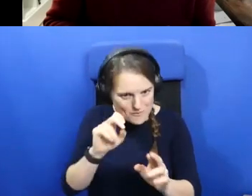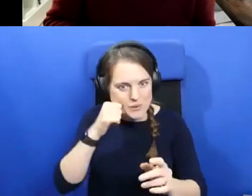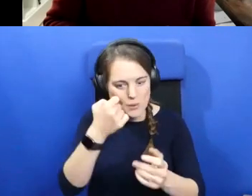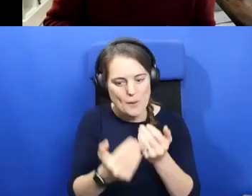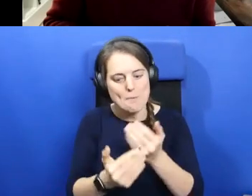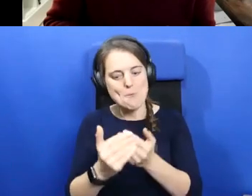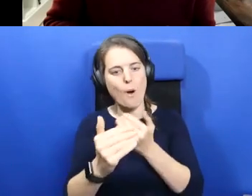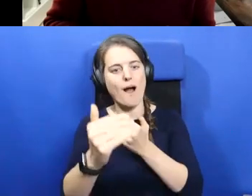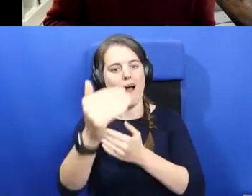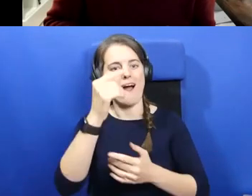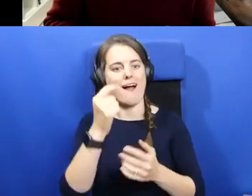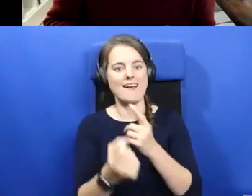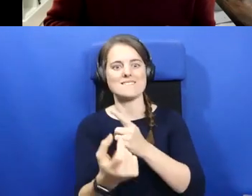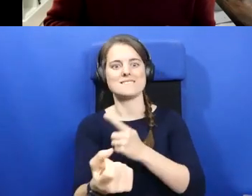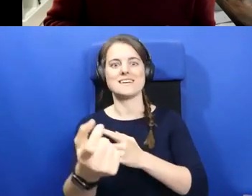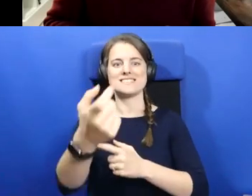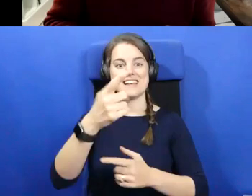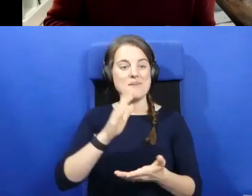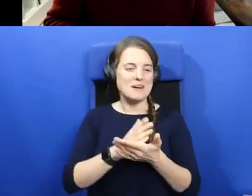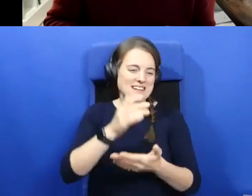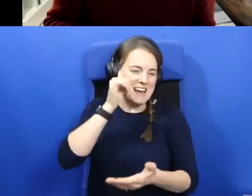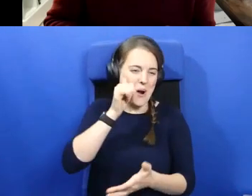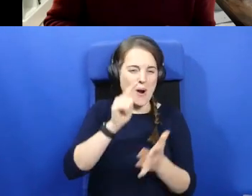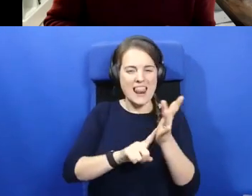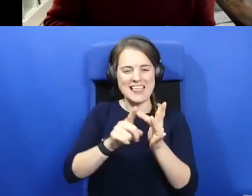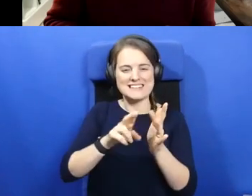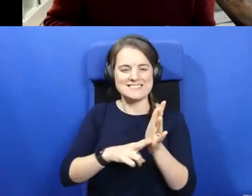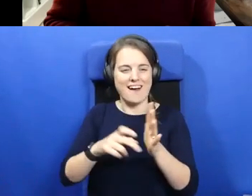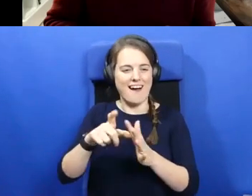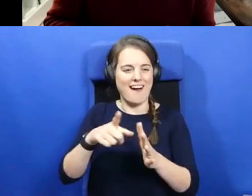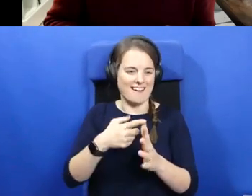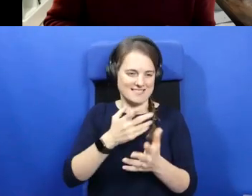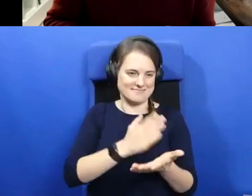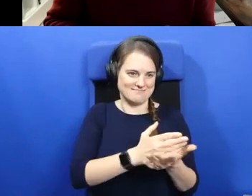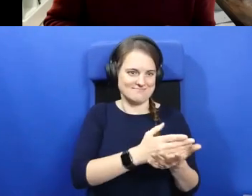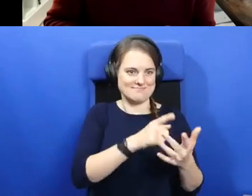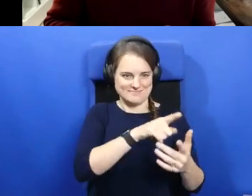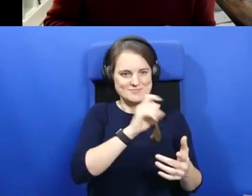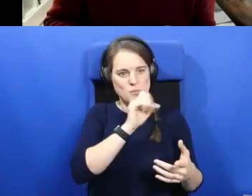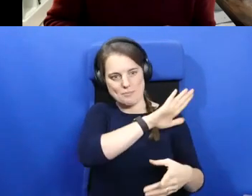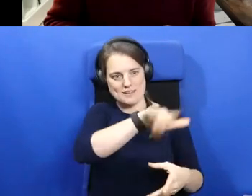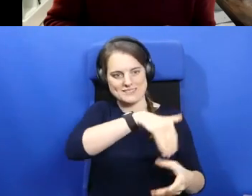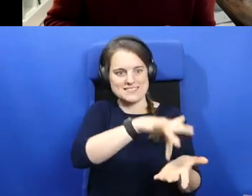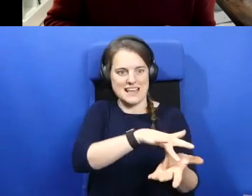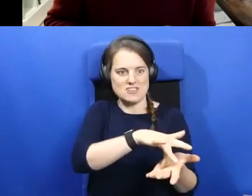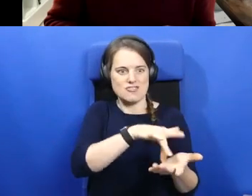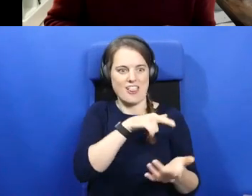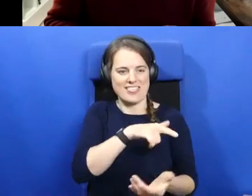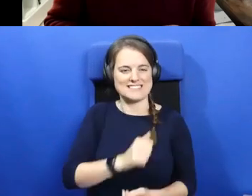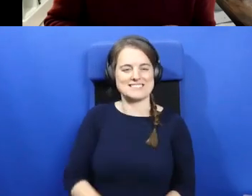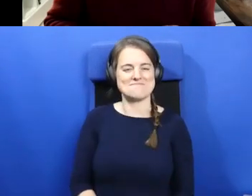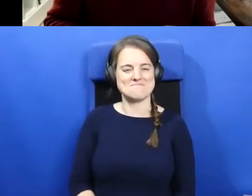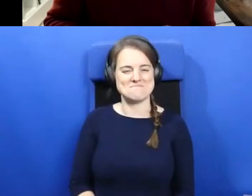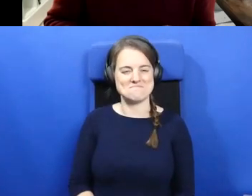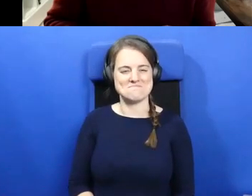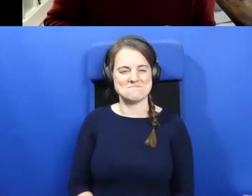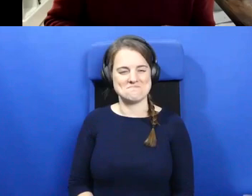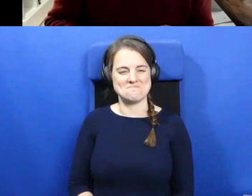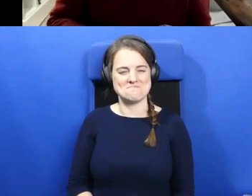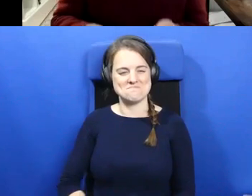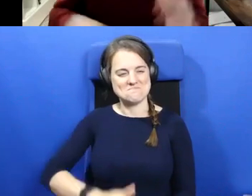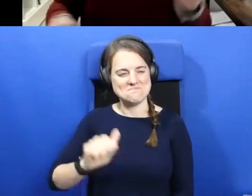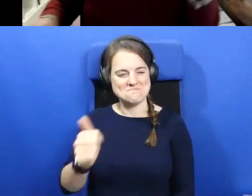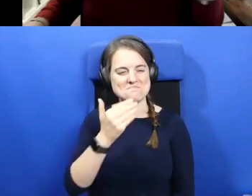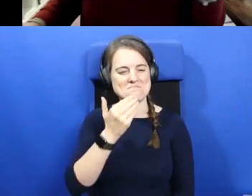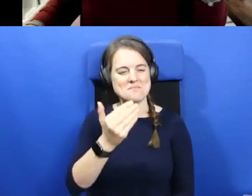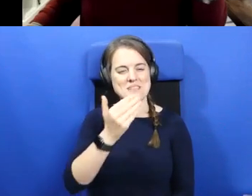them. And, uh, I know, Linda, uh, that's, Thuris, uh, will certainly be, be central in that. Go raibh maithigaf agus eitha wai, cairdea. Thank